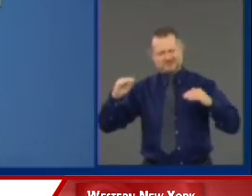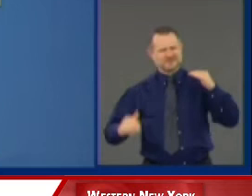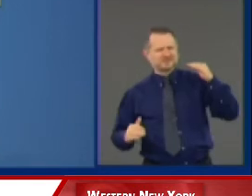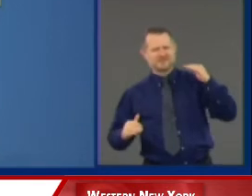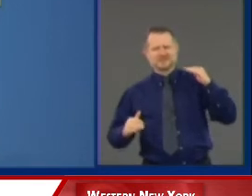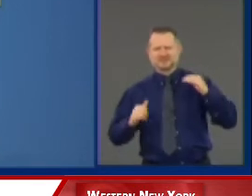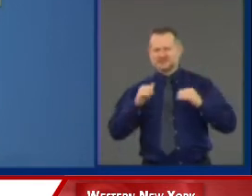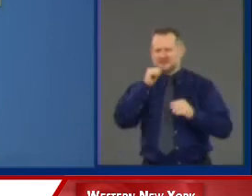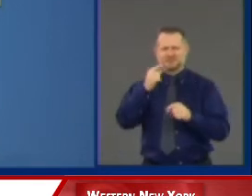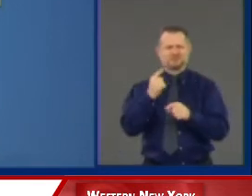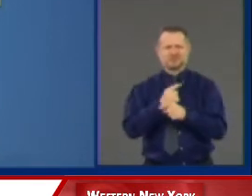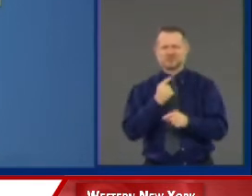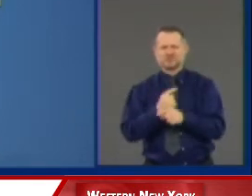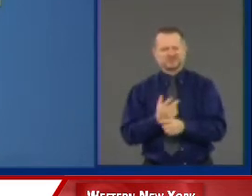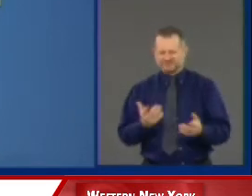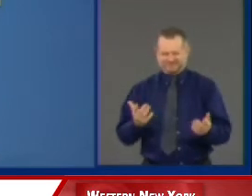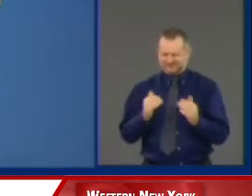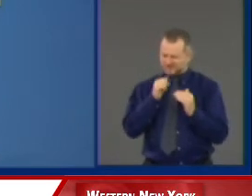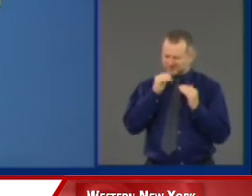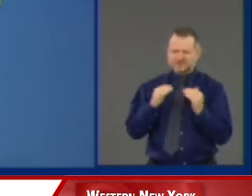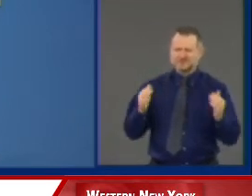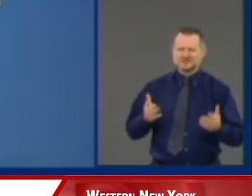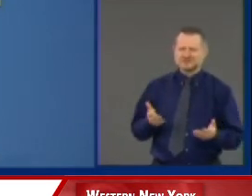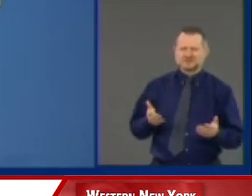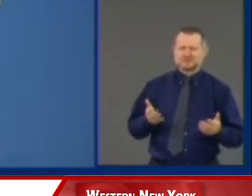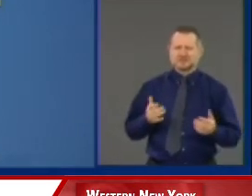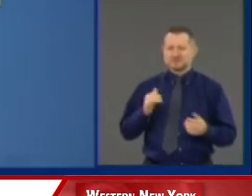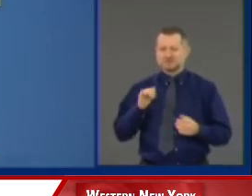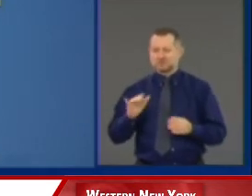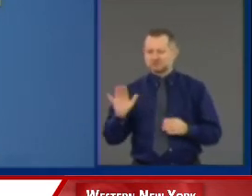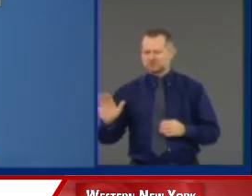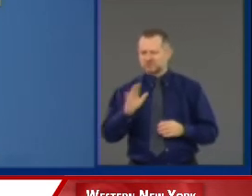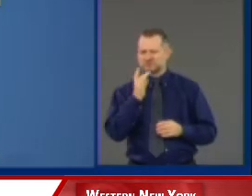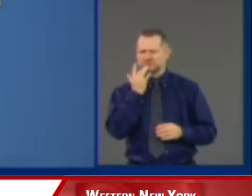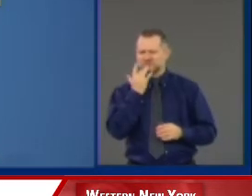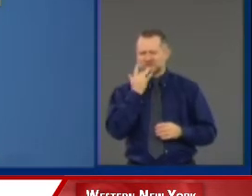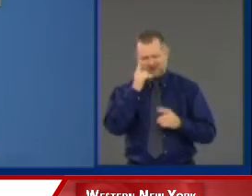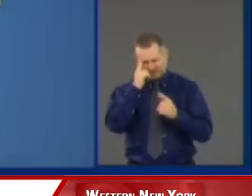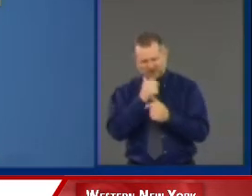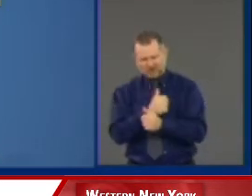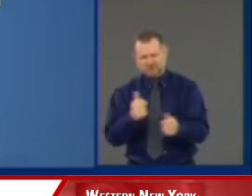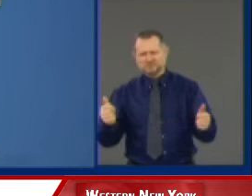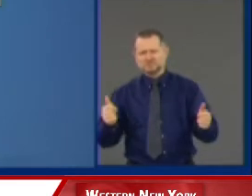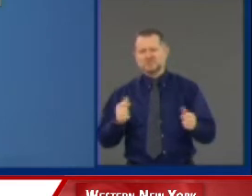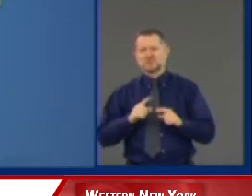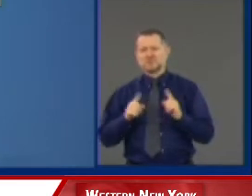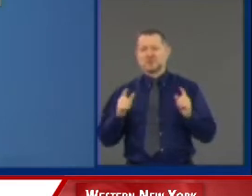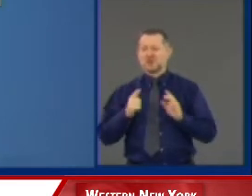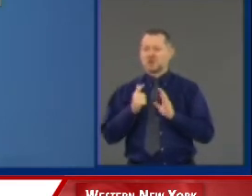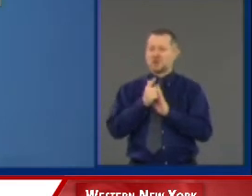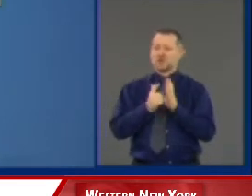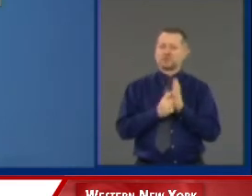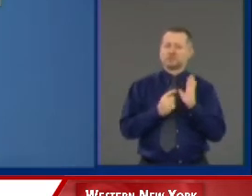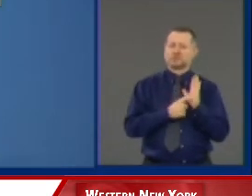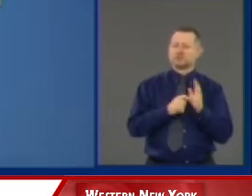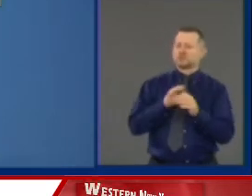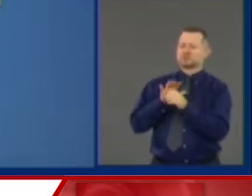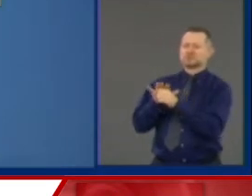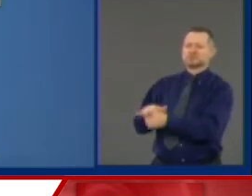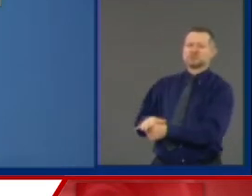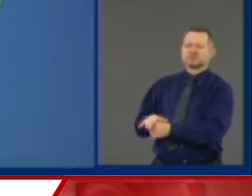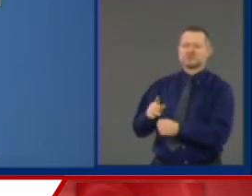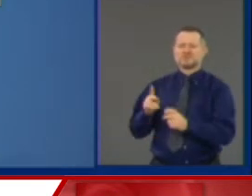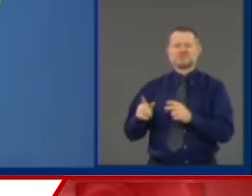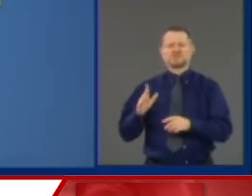is that legal? How have your own preference? God bless you. But how in the law do you discriminate between two classes of people?